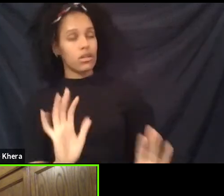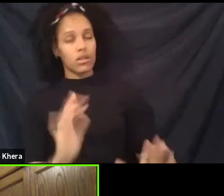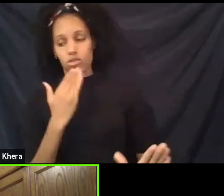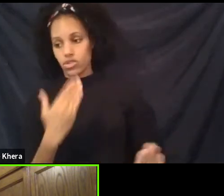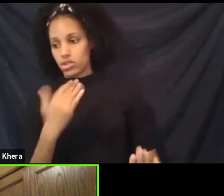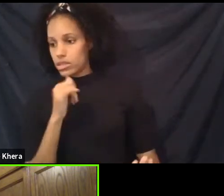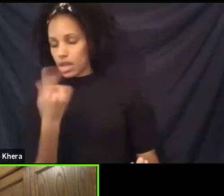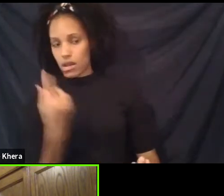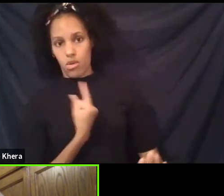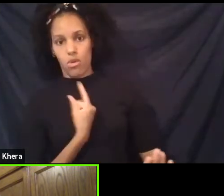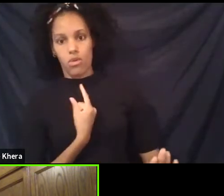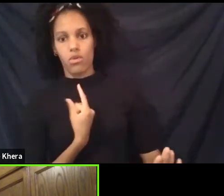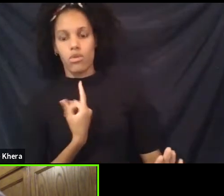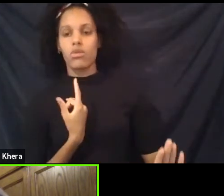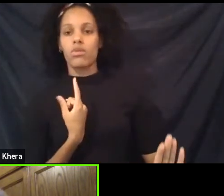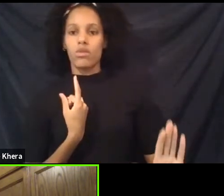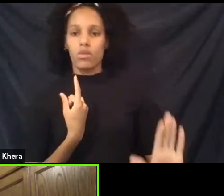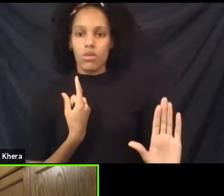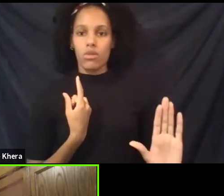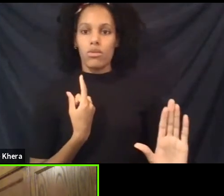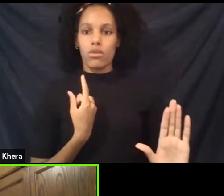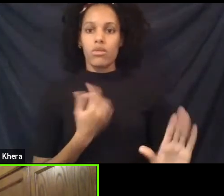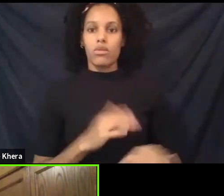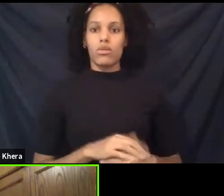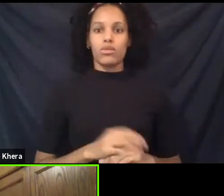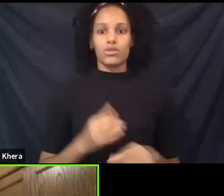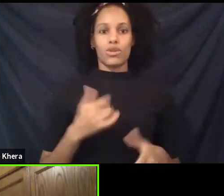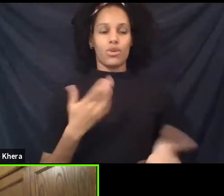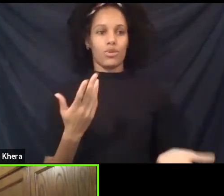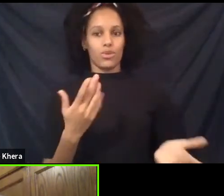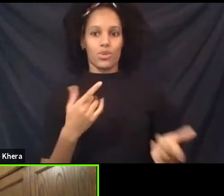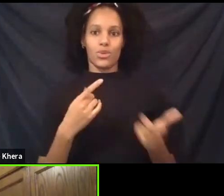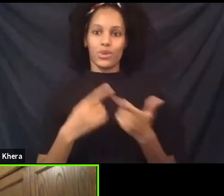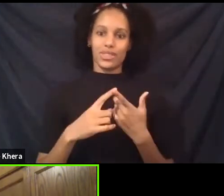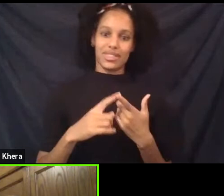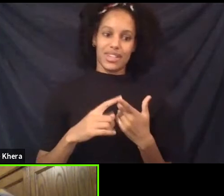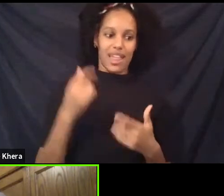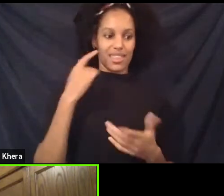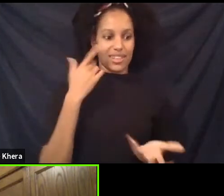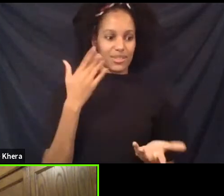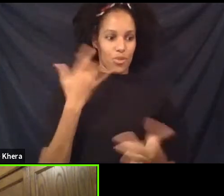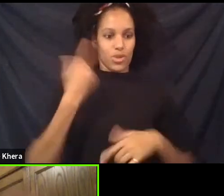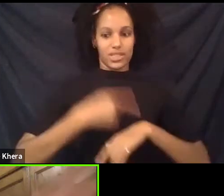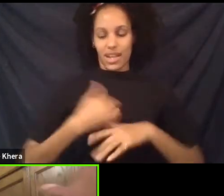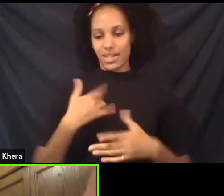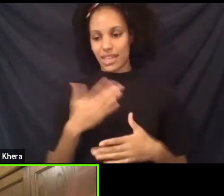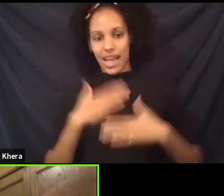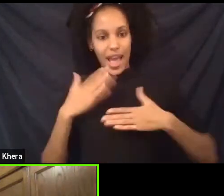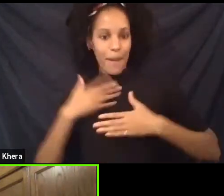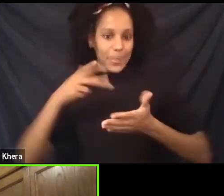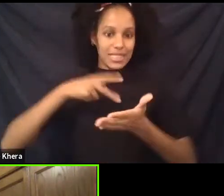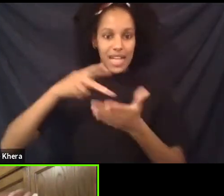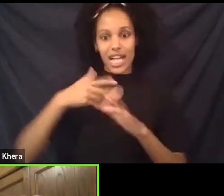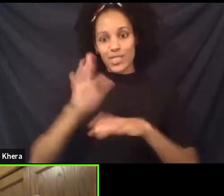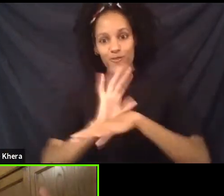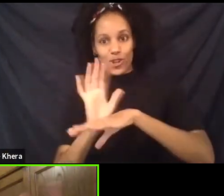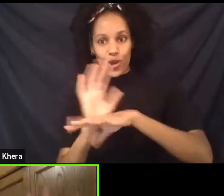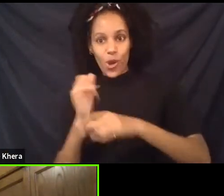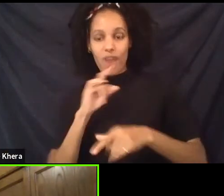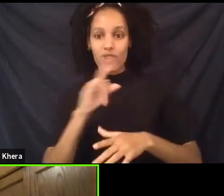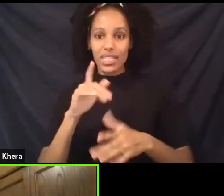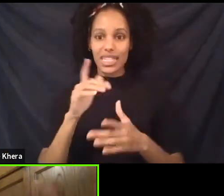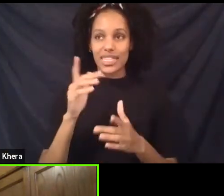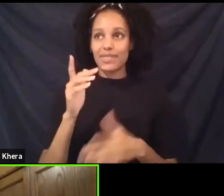itself, I was actually quite creative. I did a whole happy dance video. And then I did, I, I cultivate, I mean, I